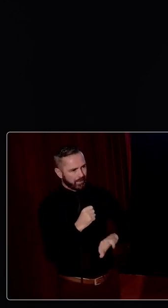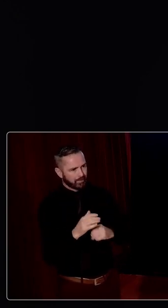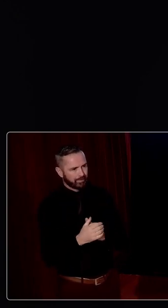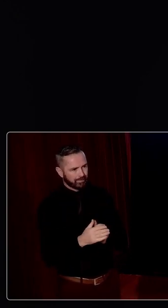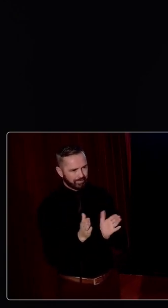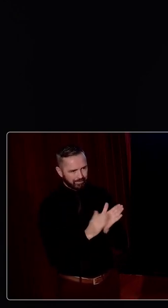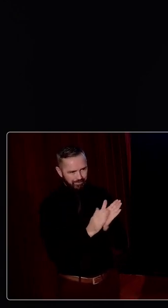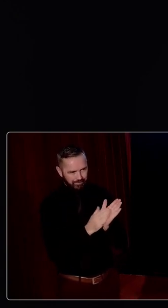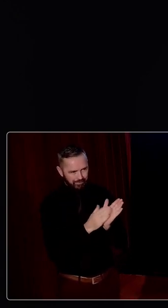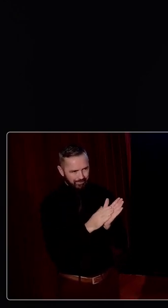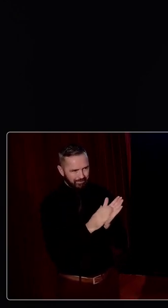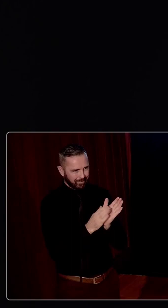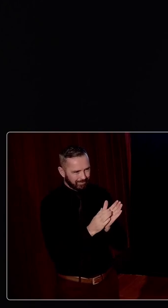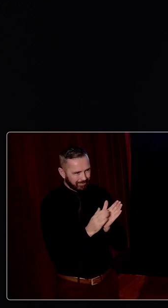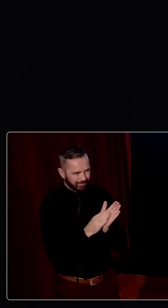want...